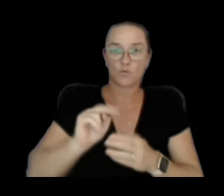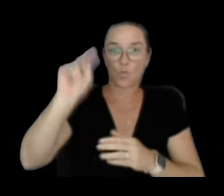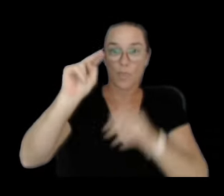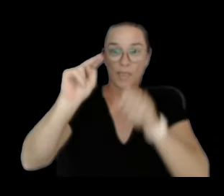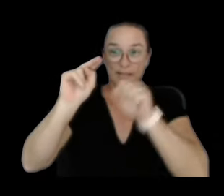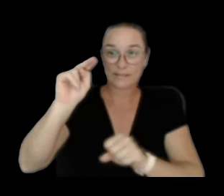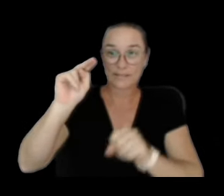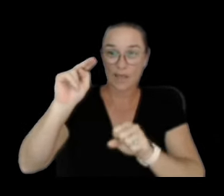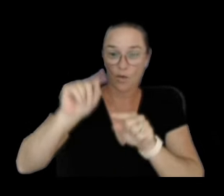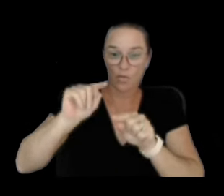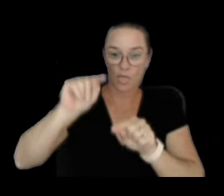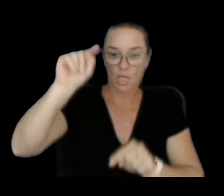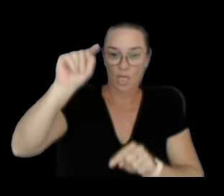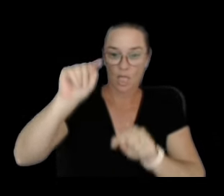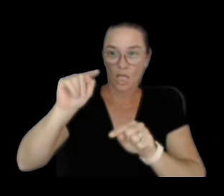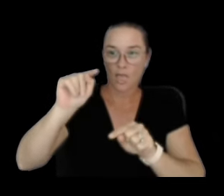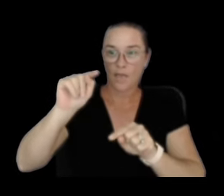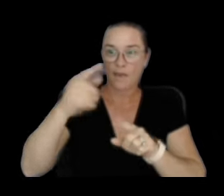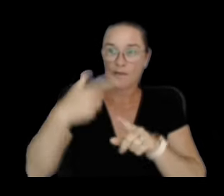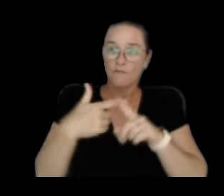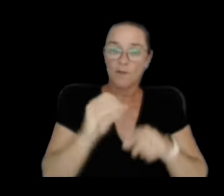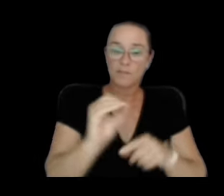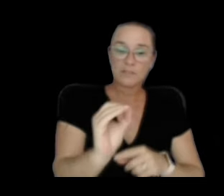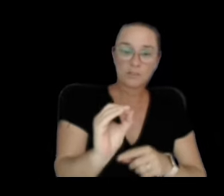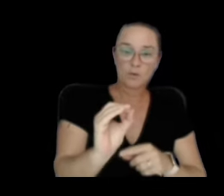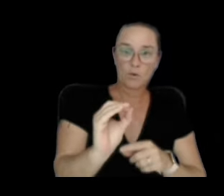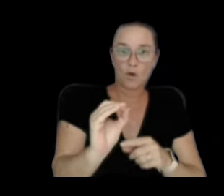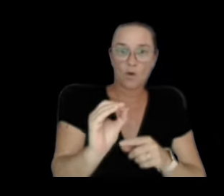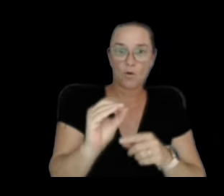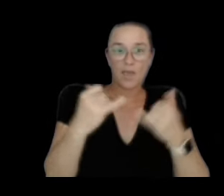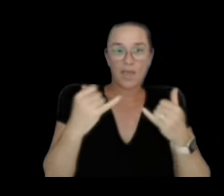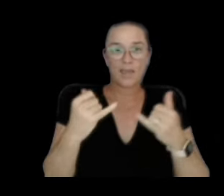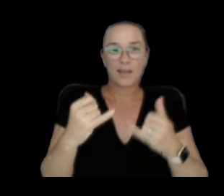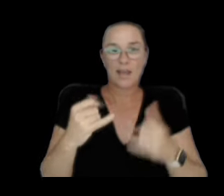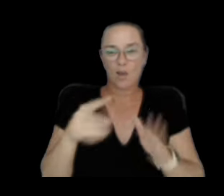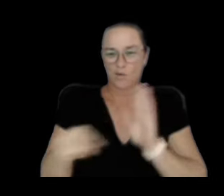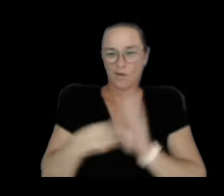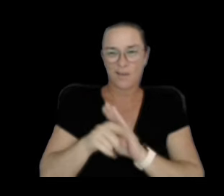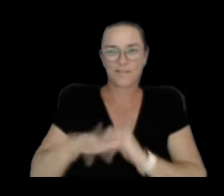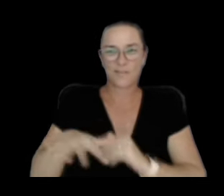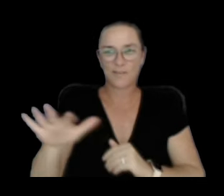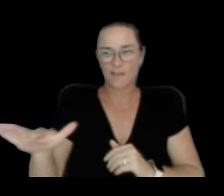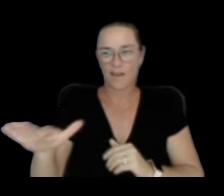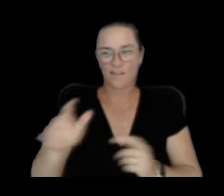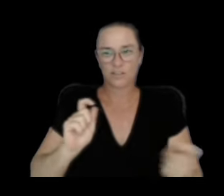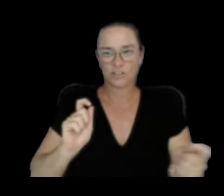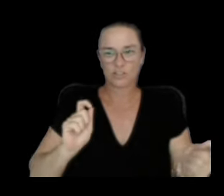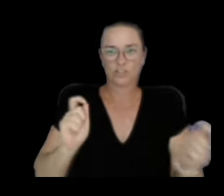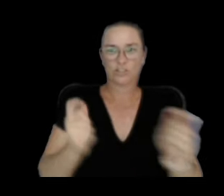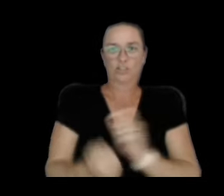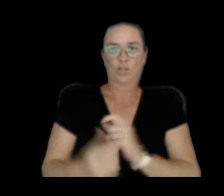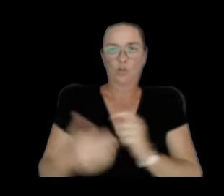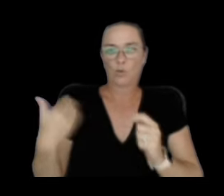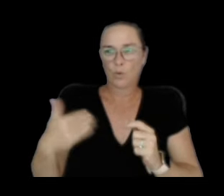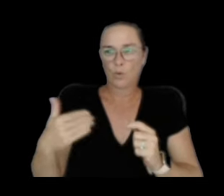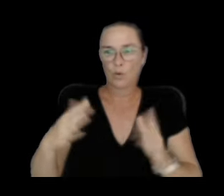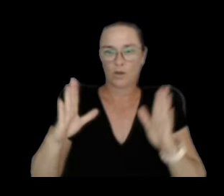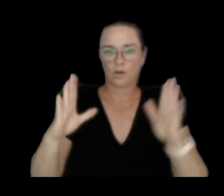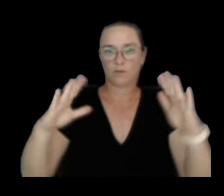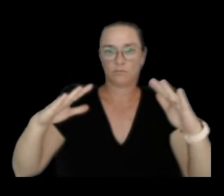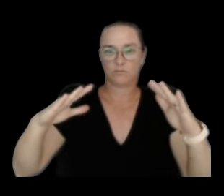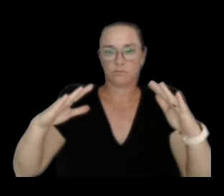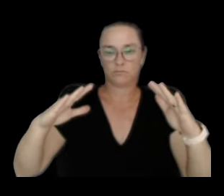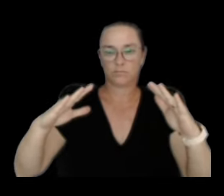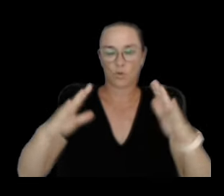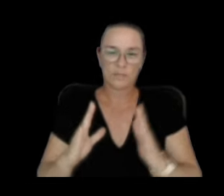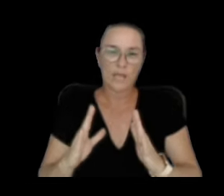dropping from around zero to more or less negative 55 or so, so a huge amount of ground tilt down in